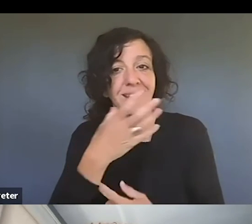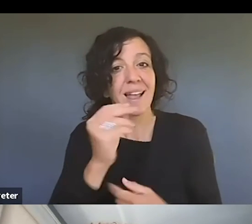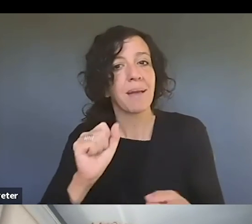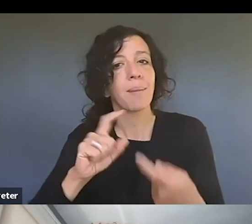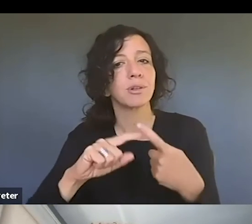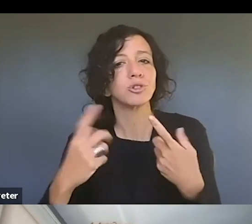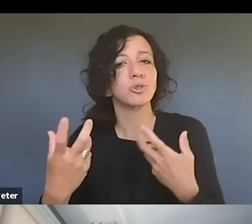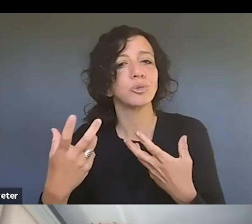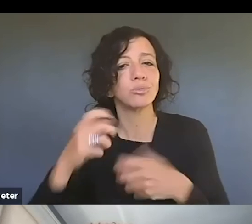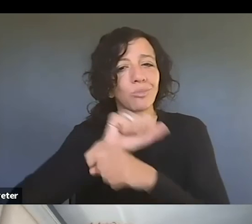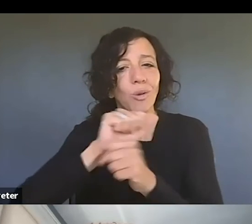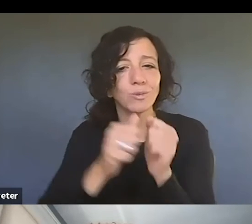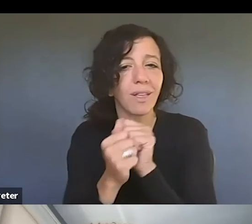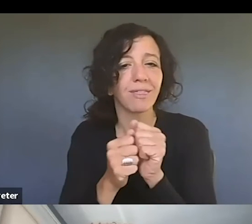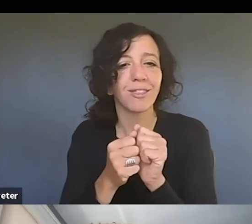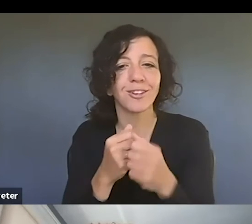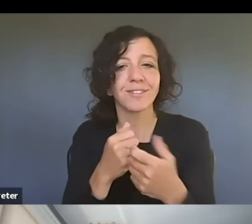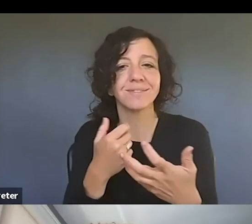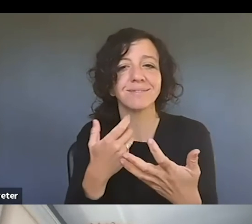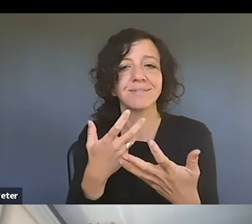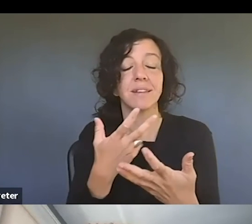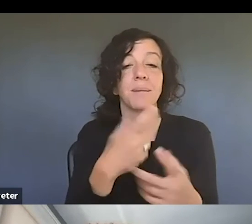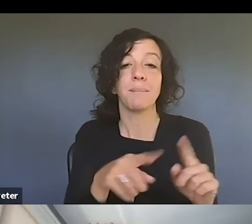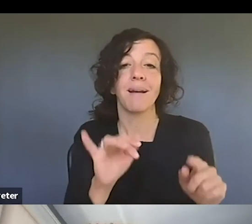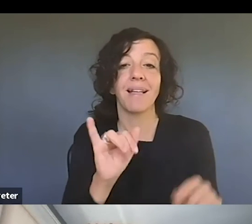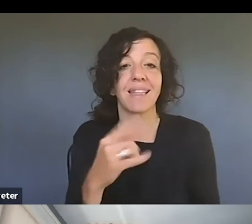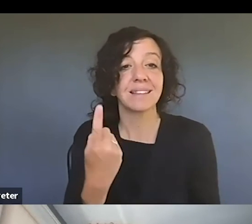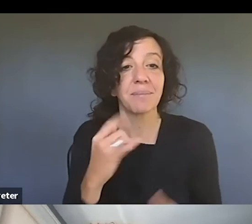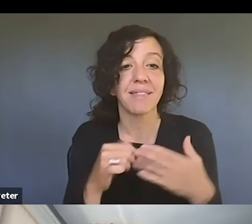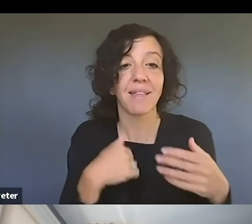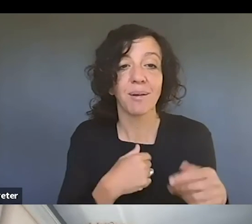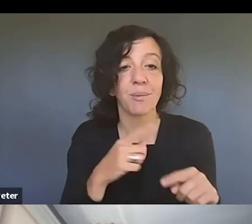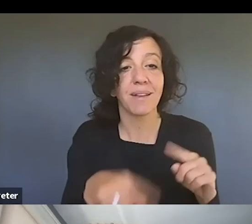other. Um, but it's also something that we can't weaponize,